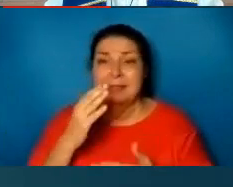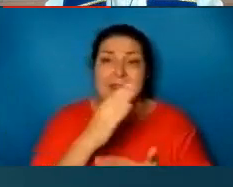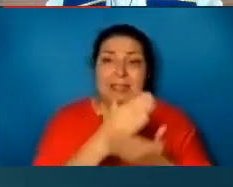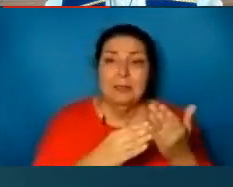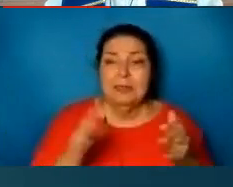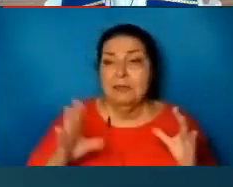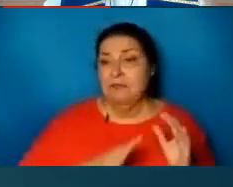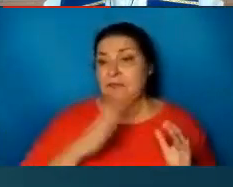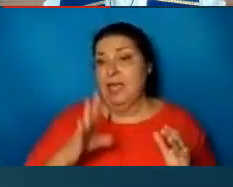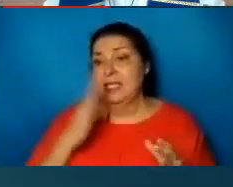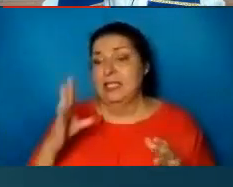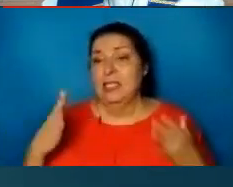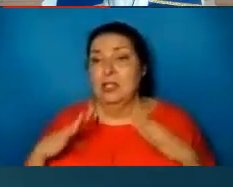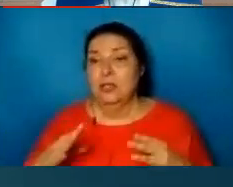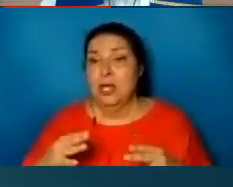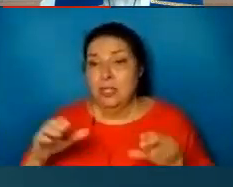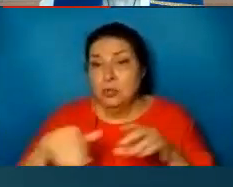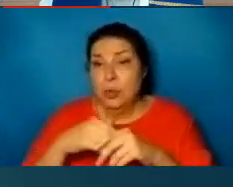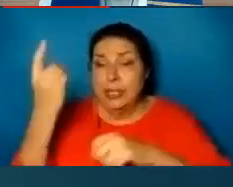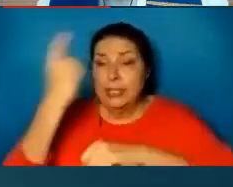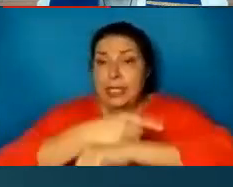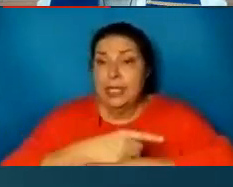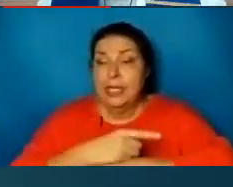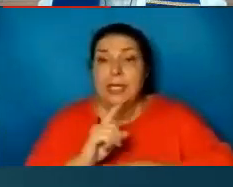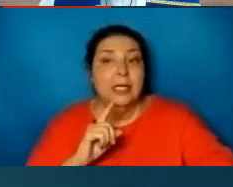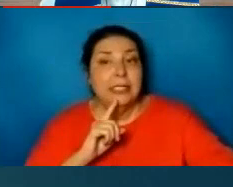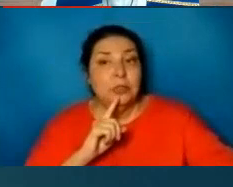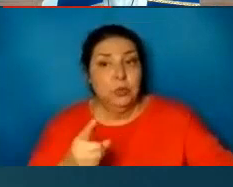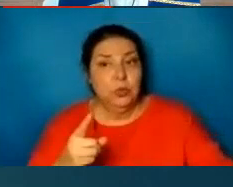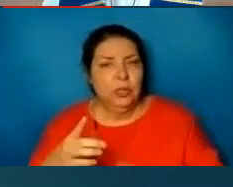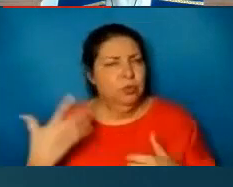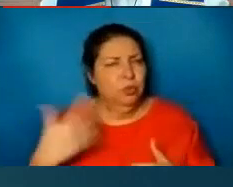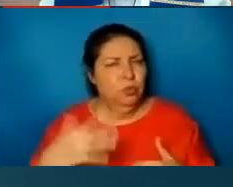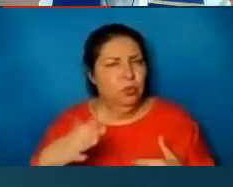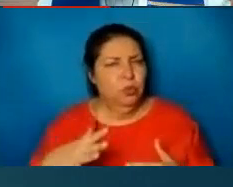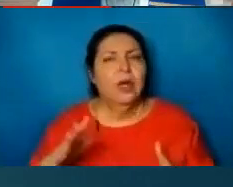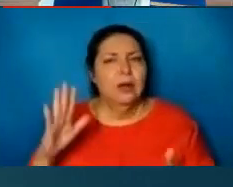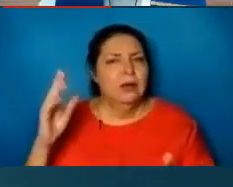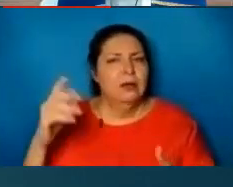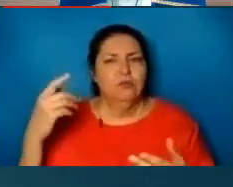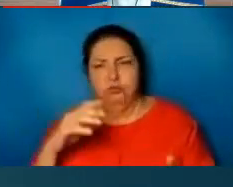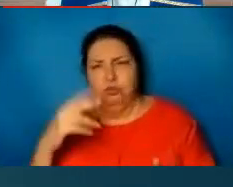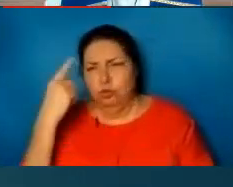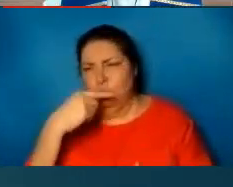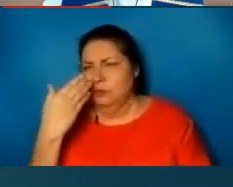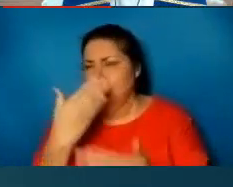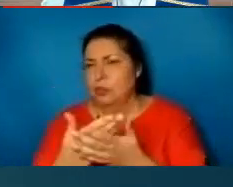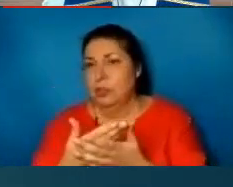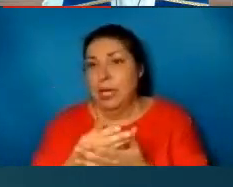On his wedding day, he is really and truly a sharp-dressed man. And the bride? Whoa!